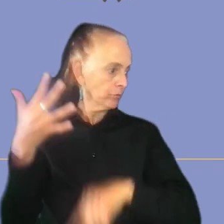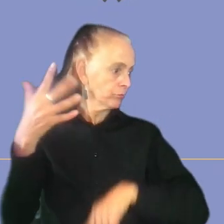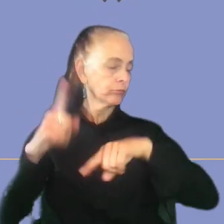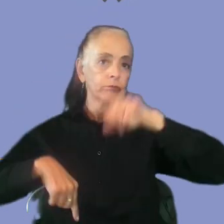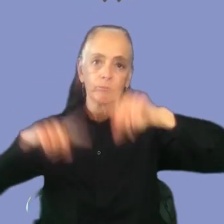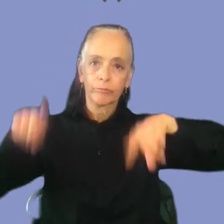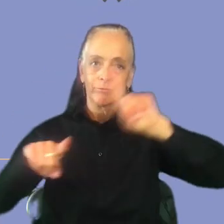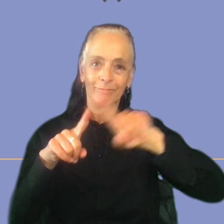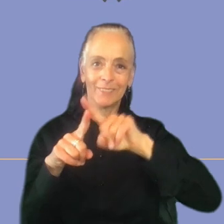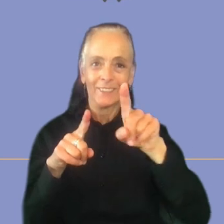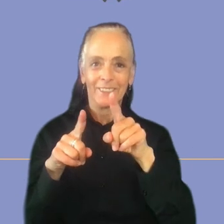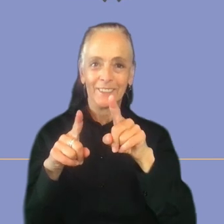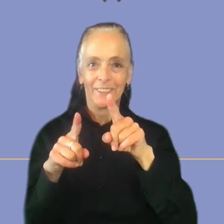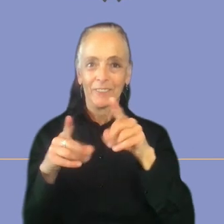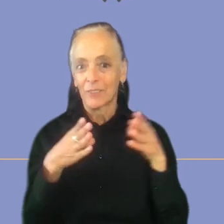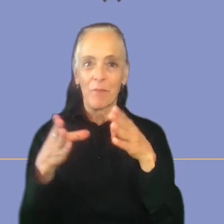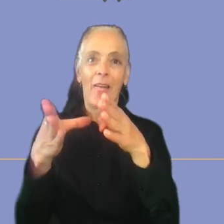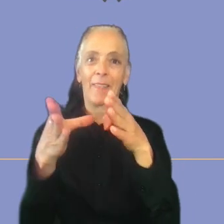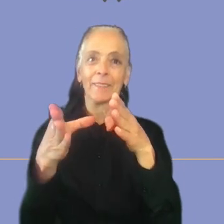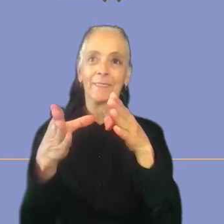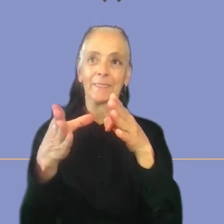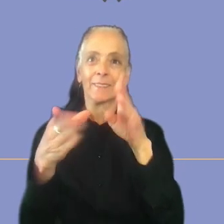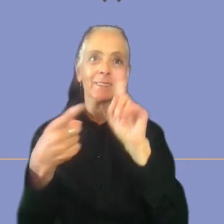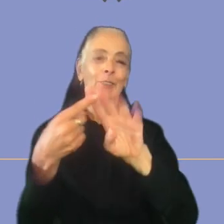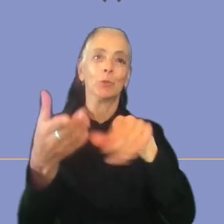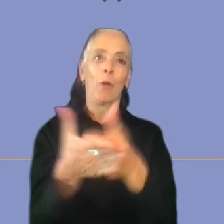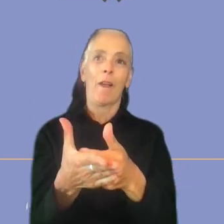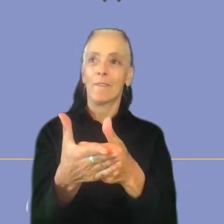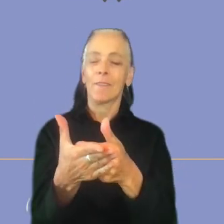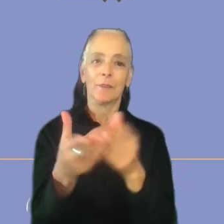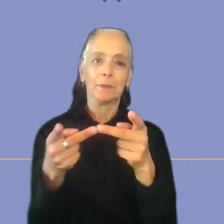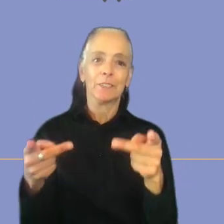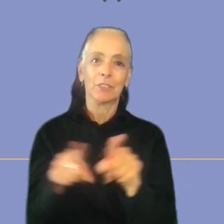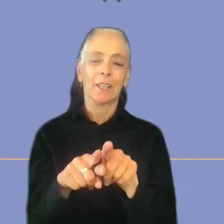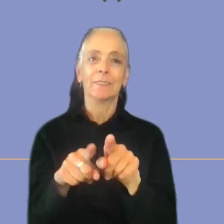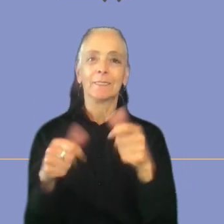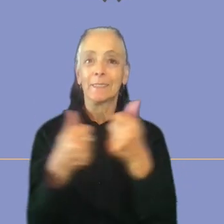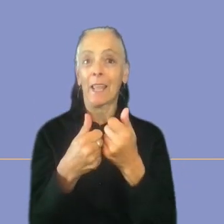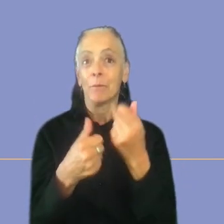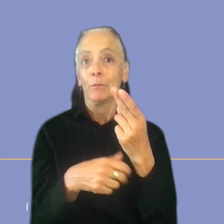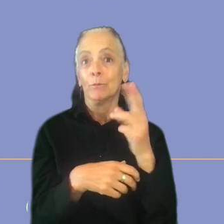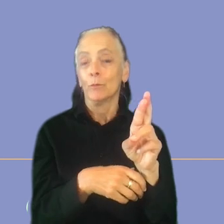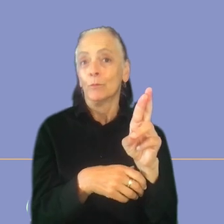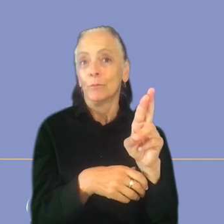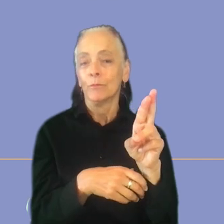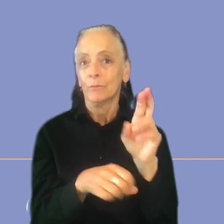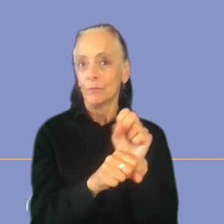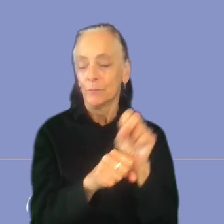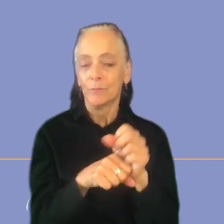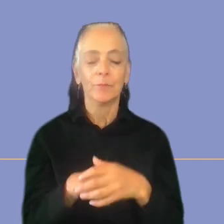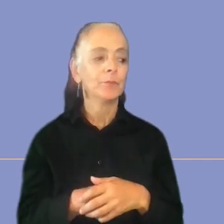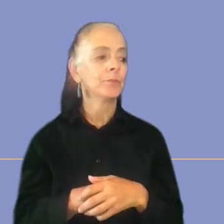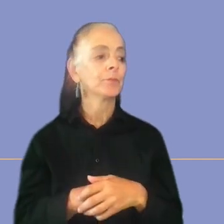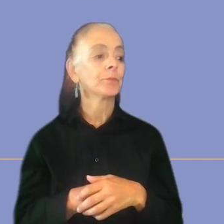paths you can take to actually reach a position as a game user researcher. So now I'm going to